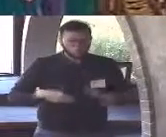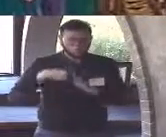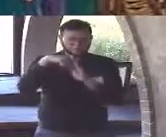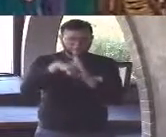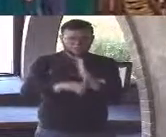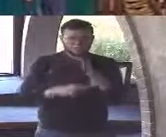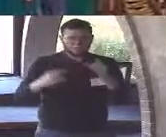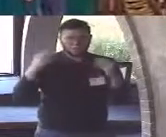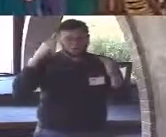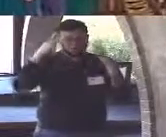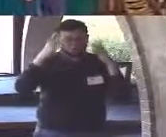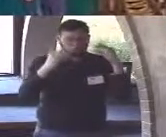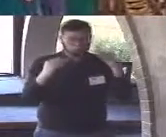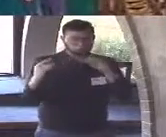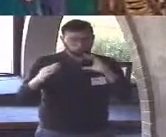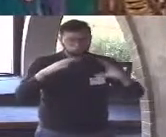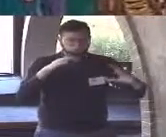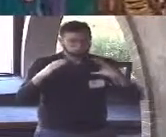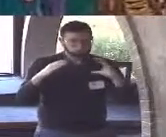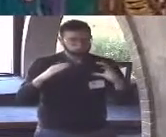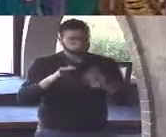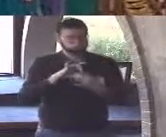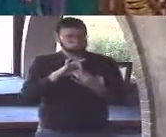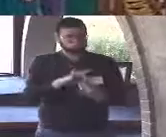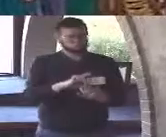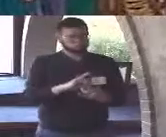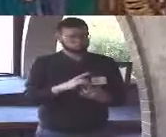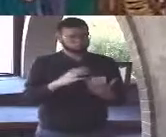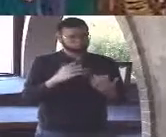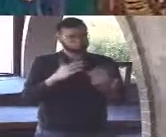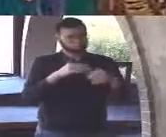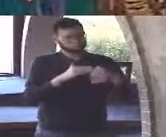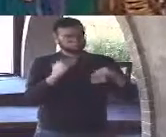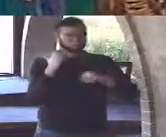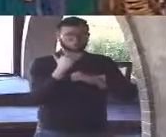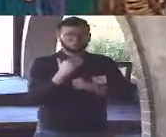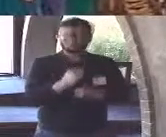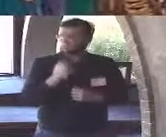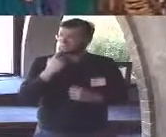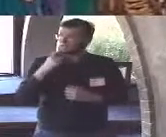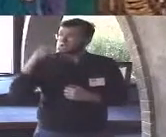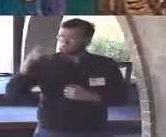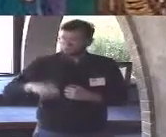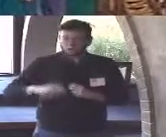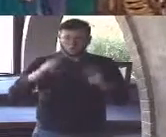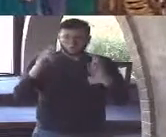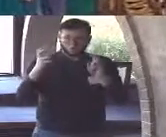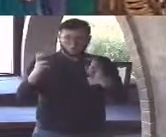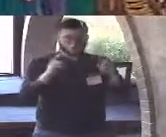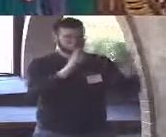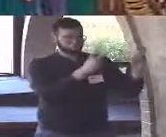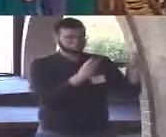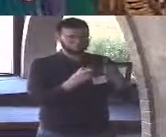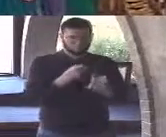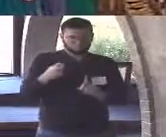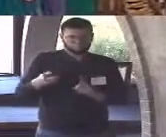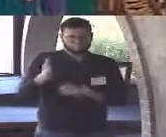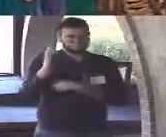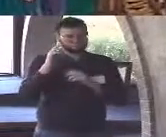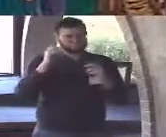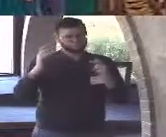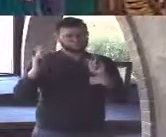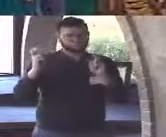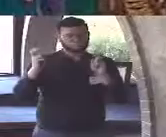reduced to this question should one like Nietzsche or Albert Camus accept and embrace the